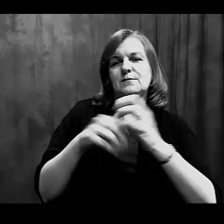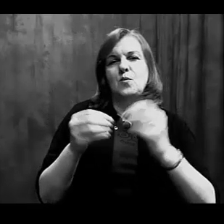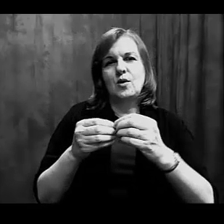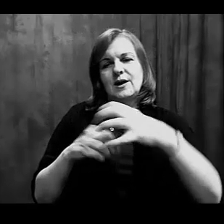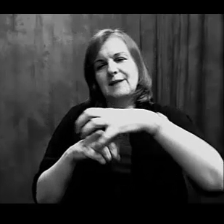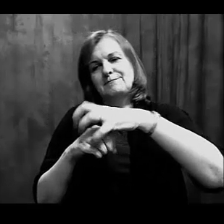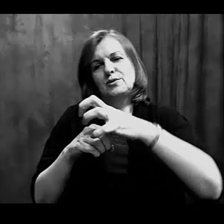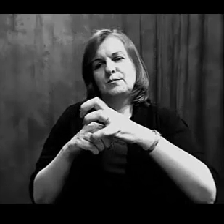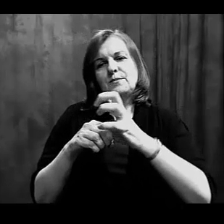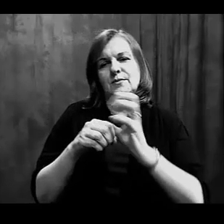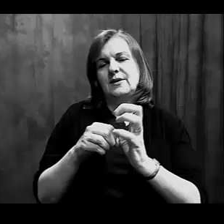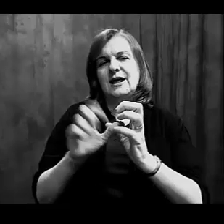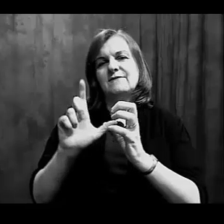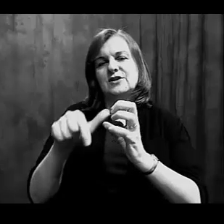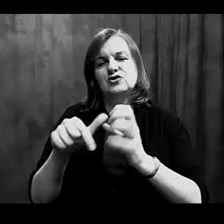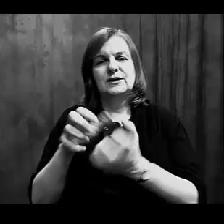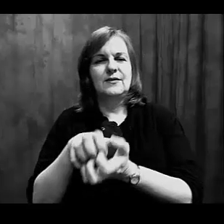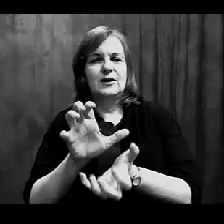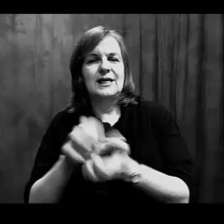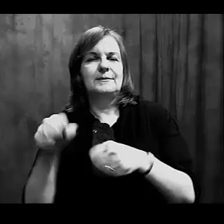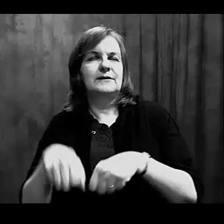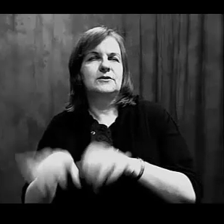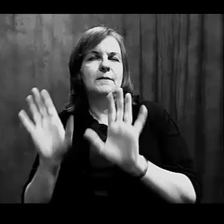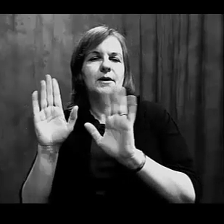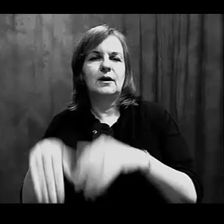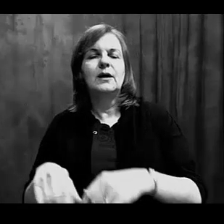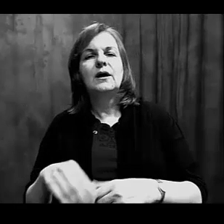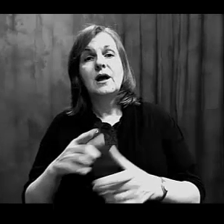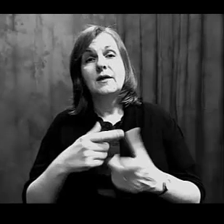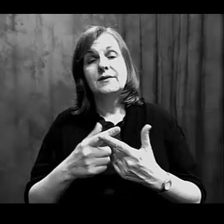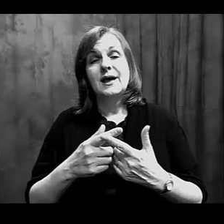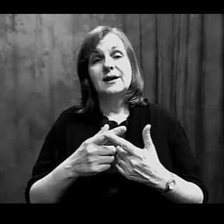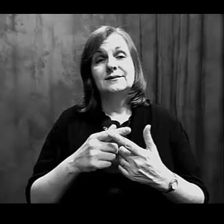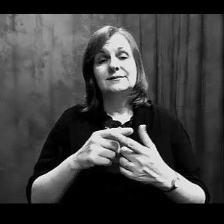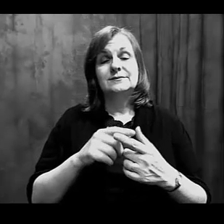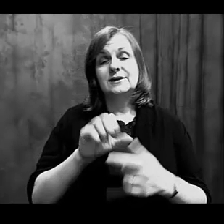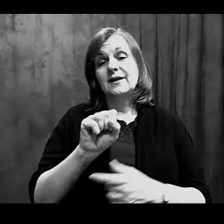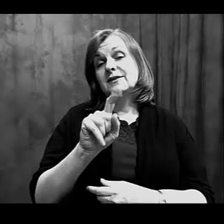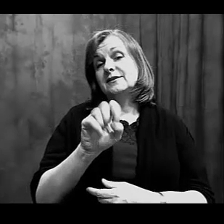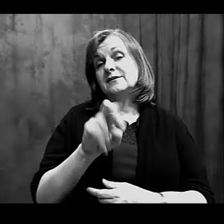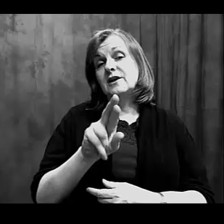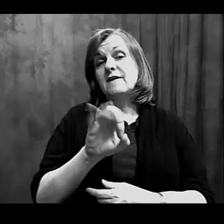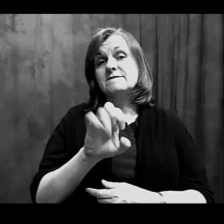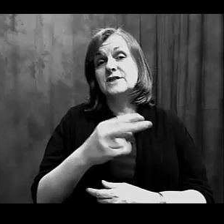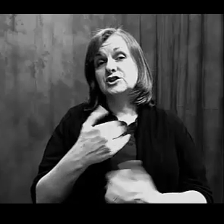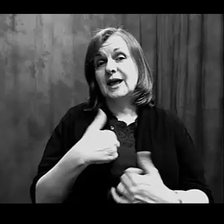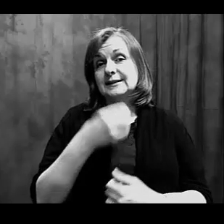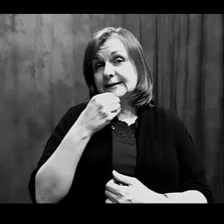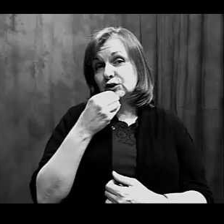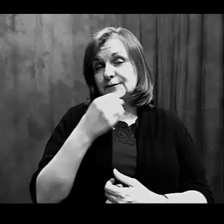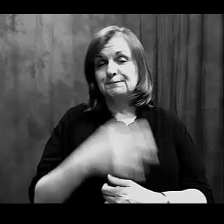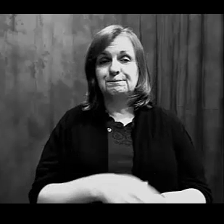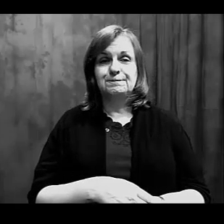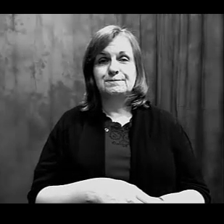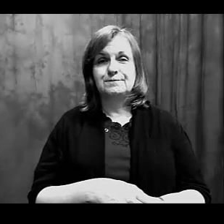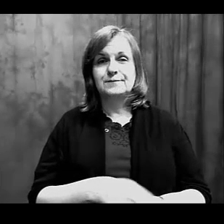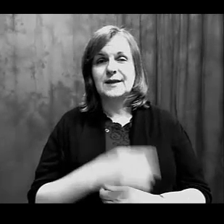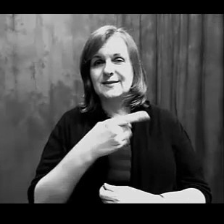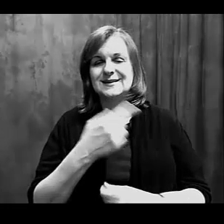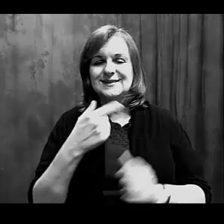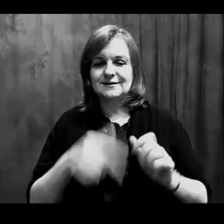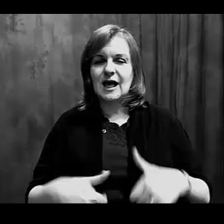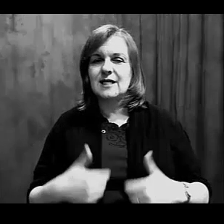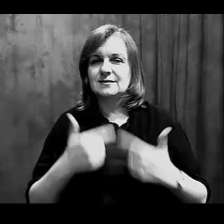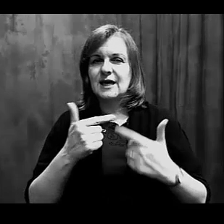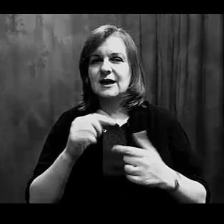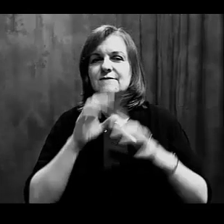more and a little bit more. And eventually the clam just kind of gives up. And the starfish has dinner. This is a sea